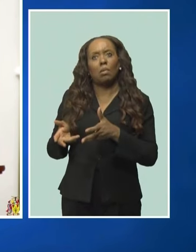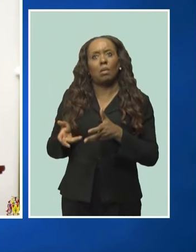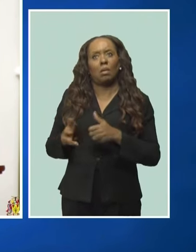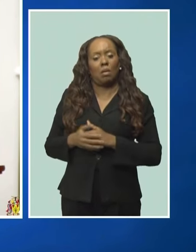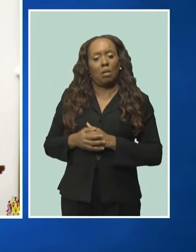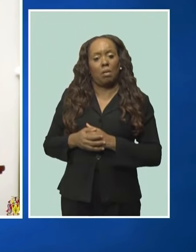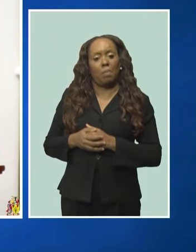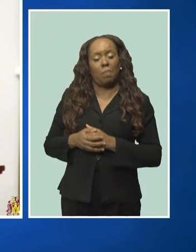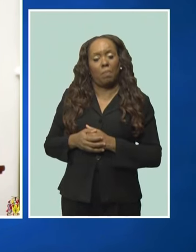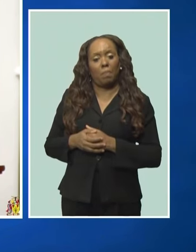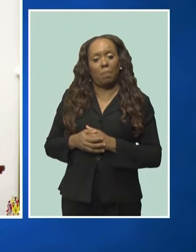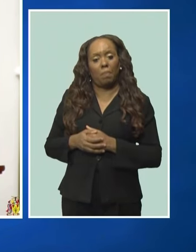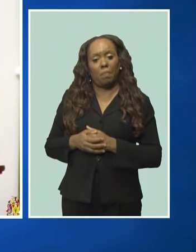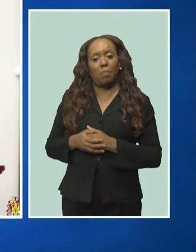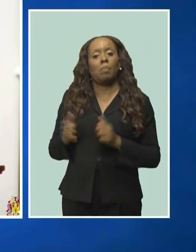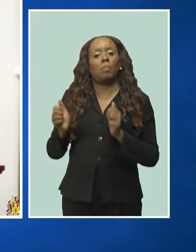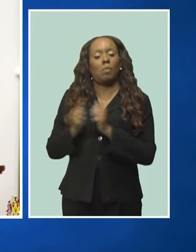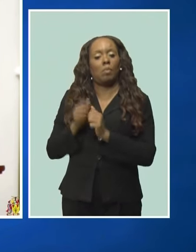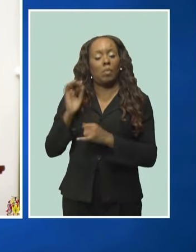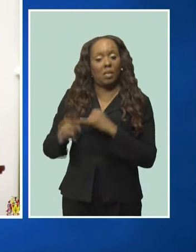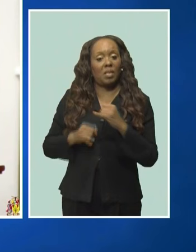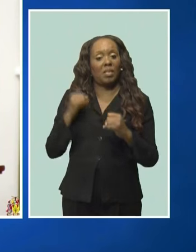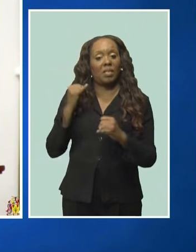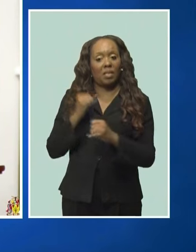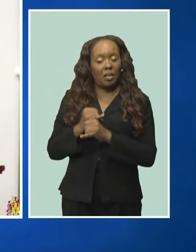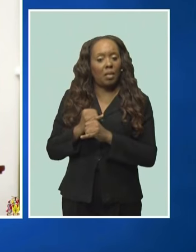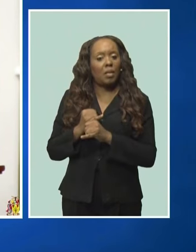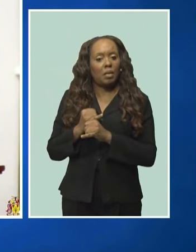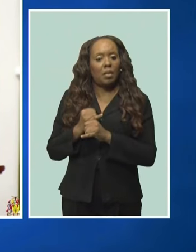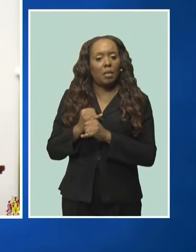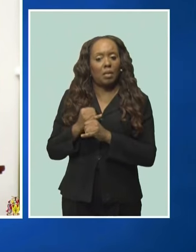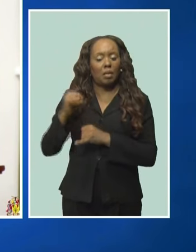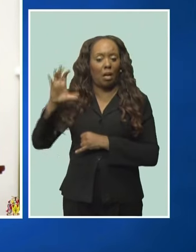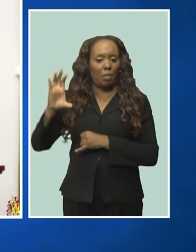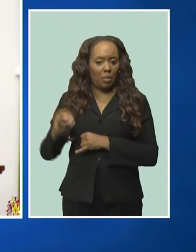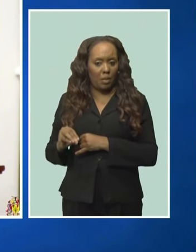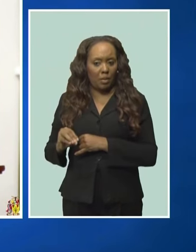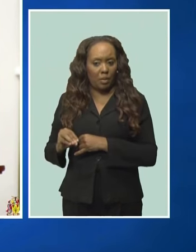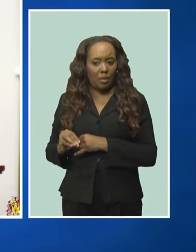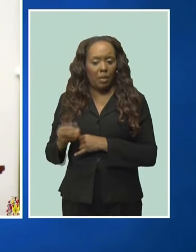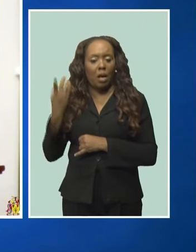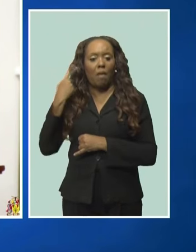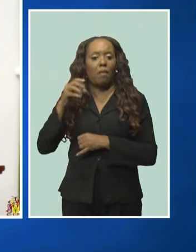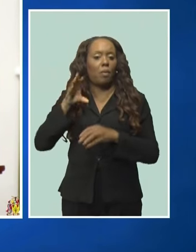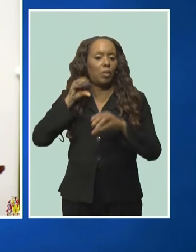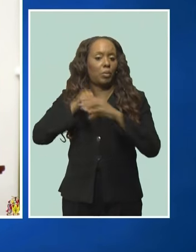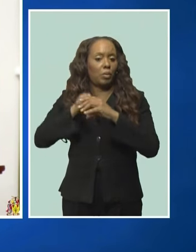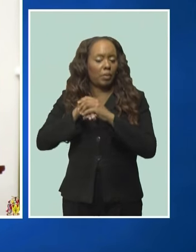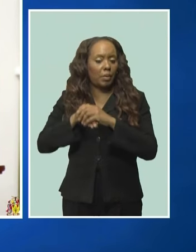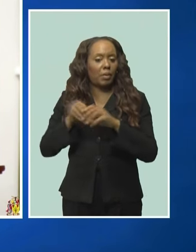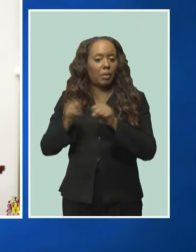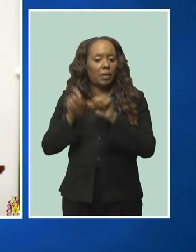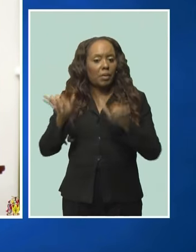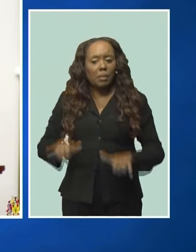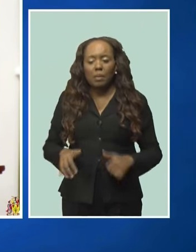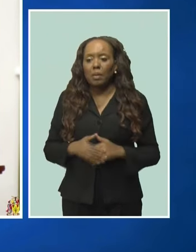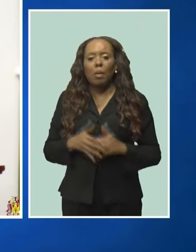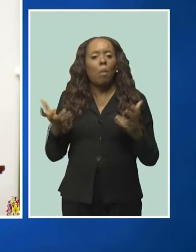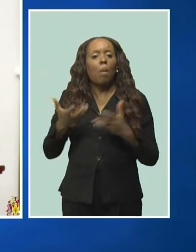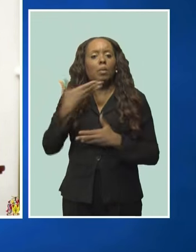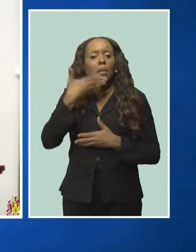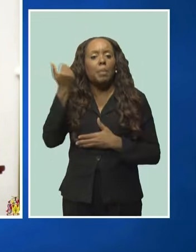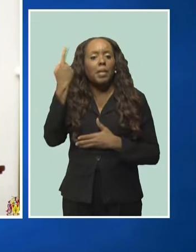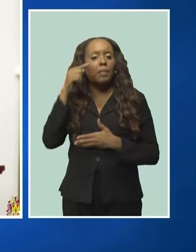of procurement with international suppliers of storage systems to determine what will be available and most affordable for